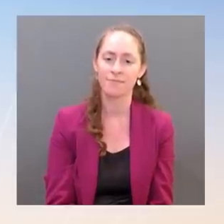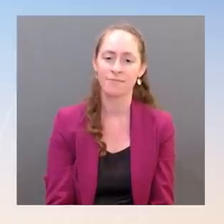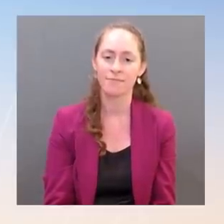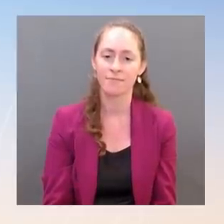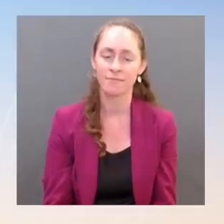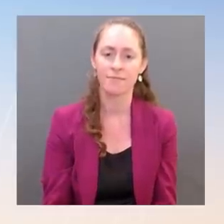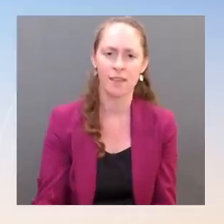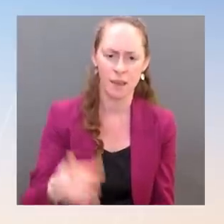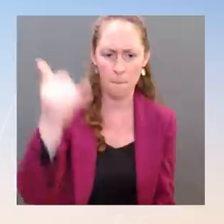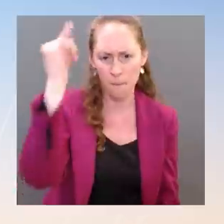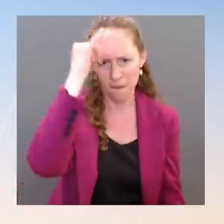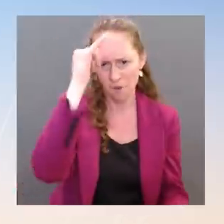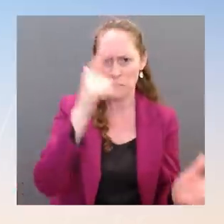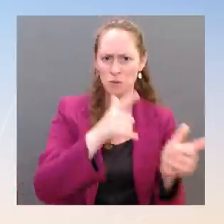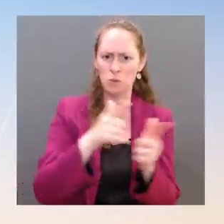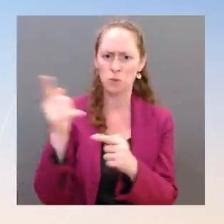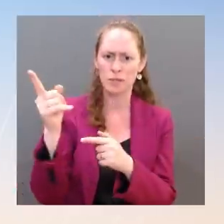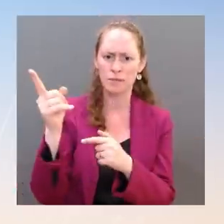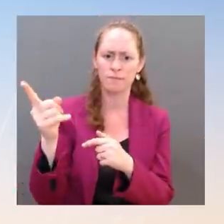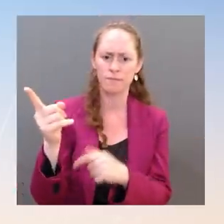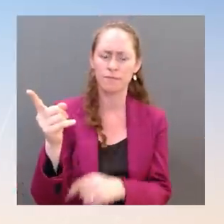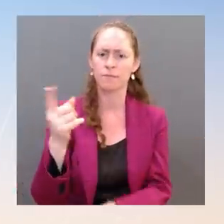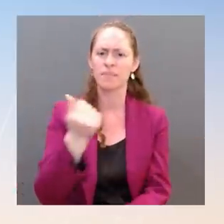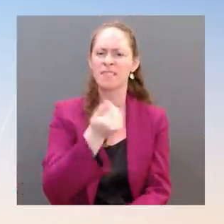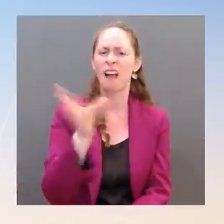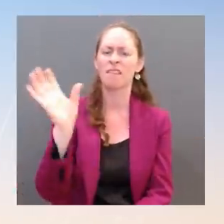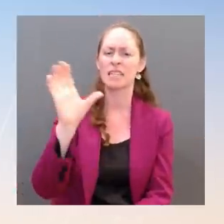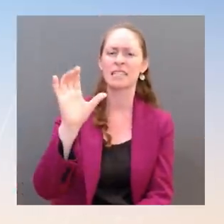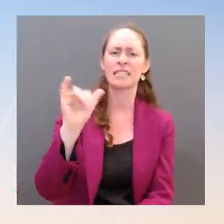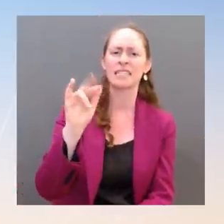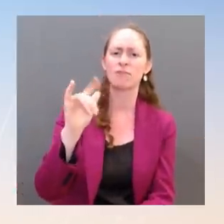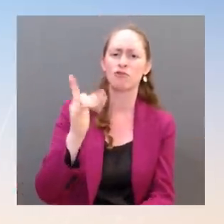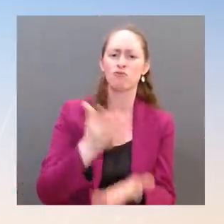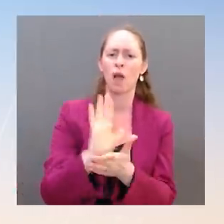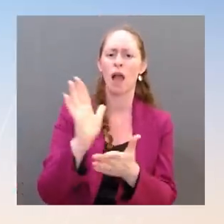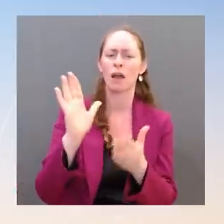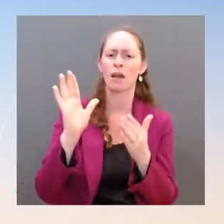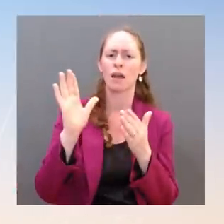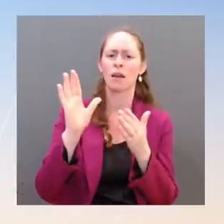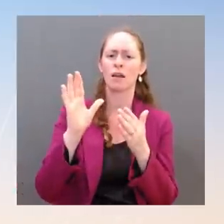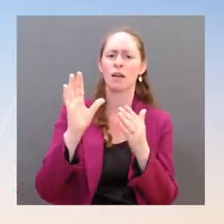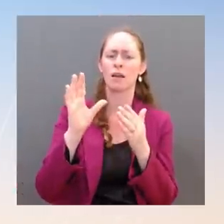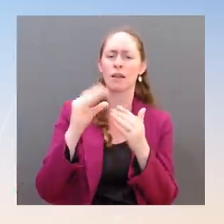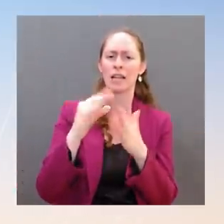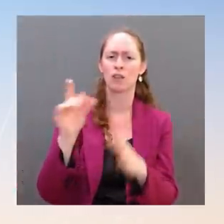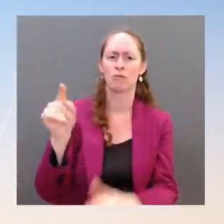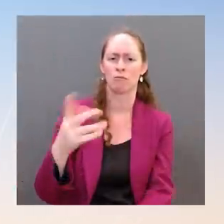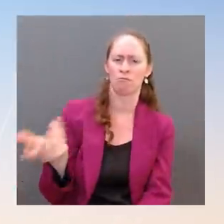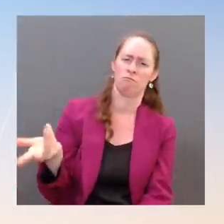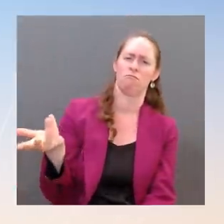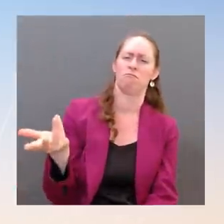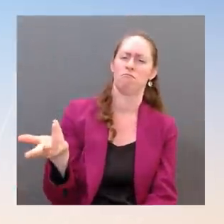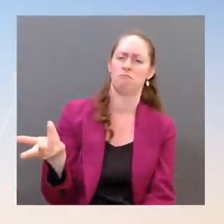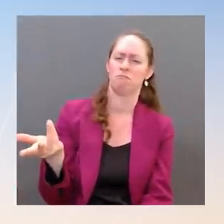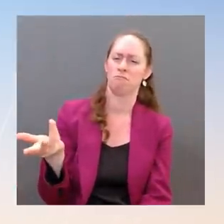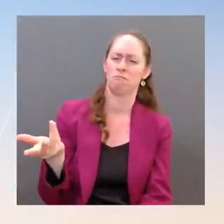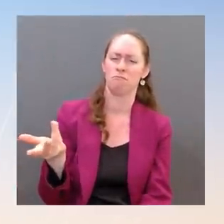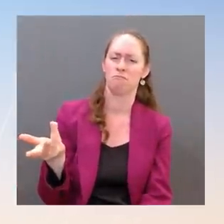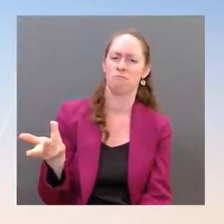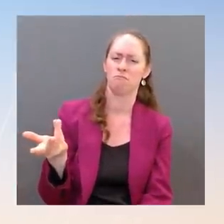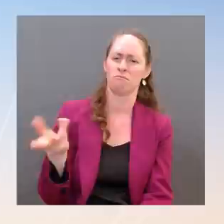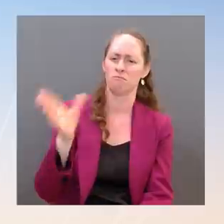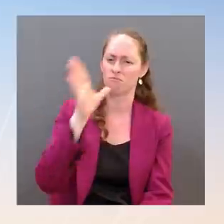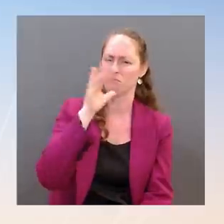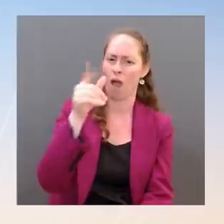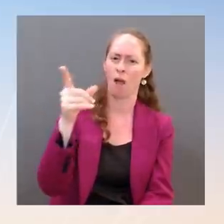rights groups who have expressed some unhappiness at the lack of outreach from the Biden White House and frustration about a lack of progress